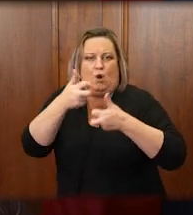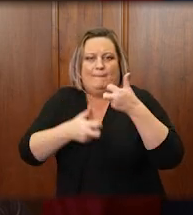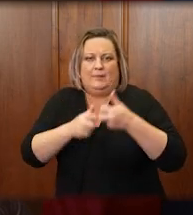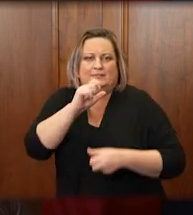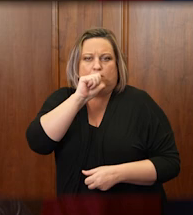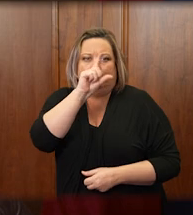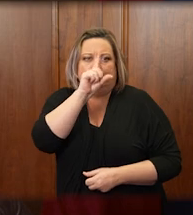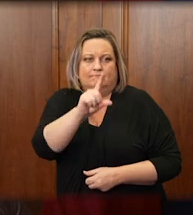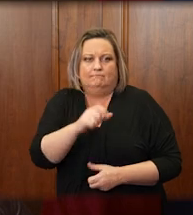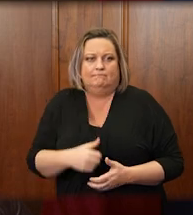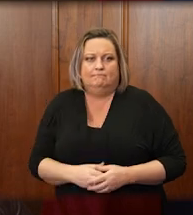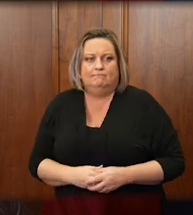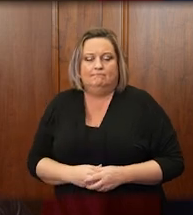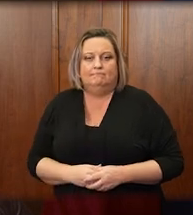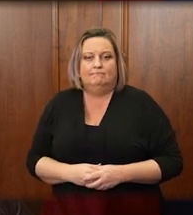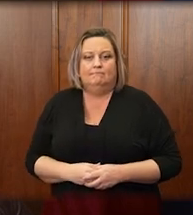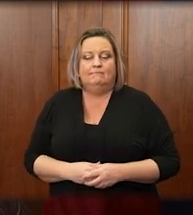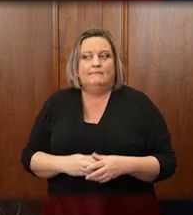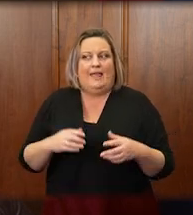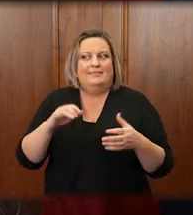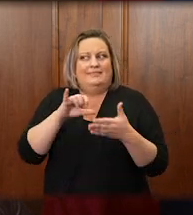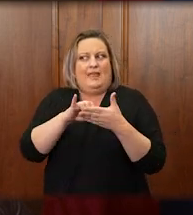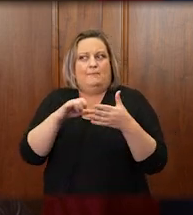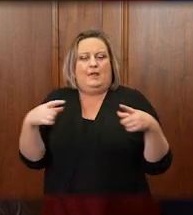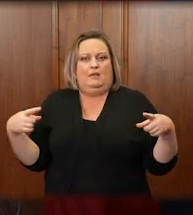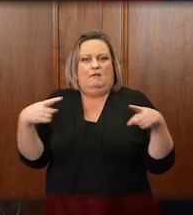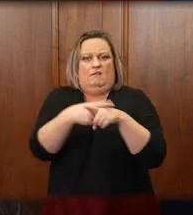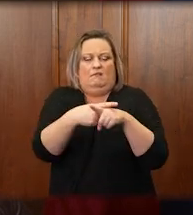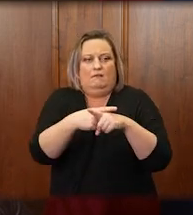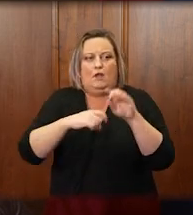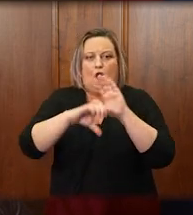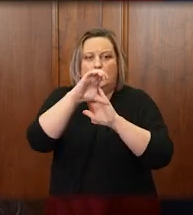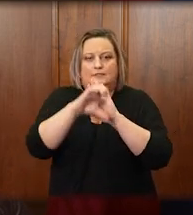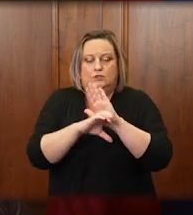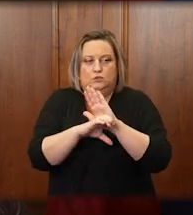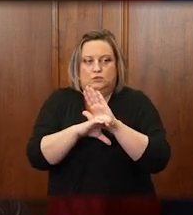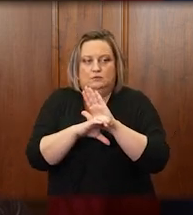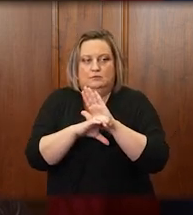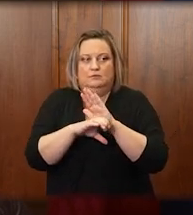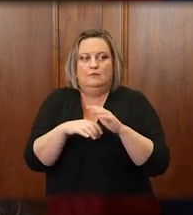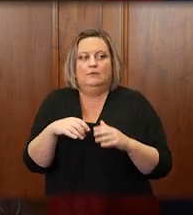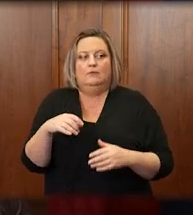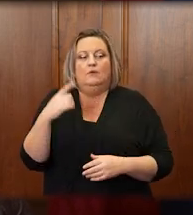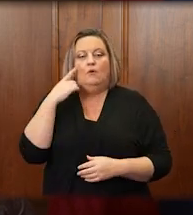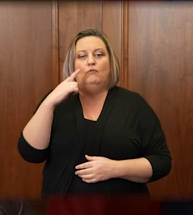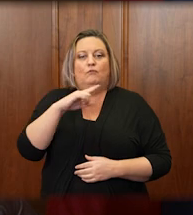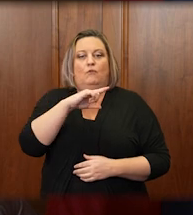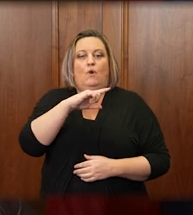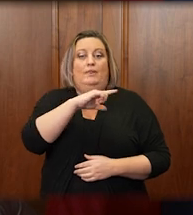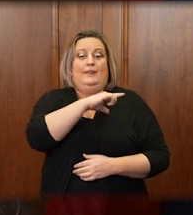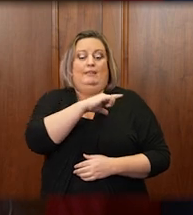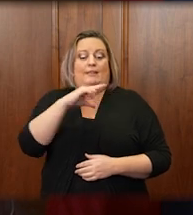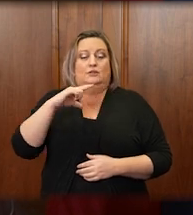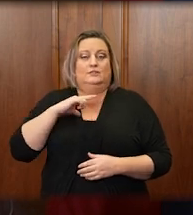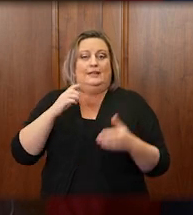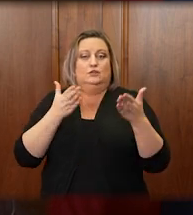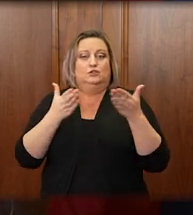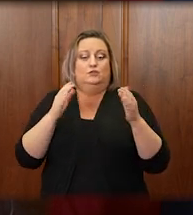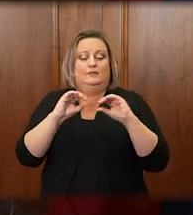exist and which may run into constitutional obstacles, according to legislative service office commentary.